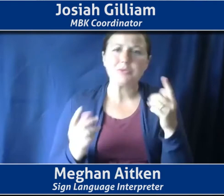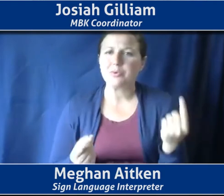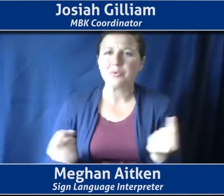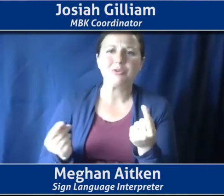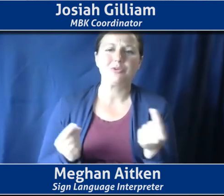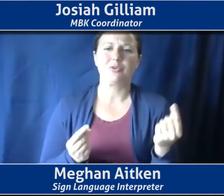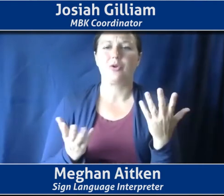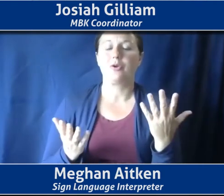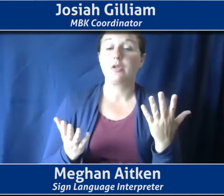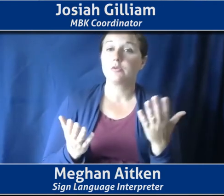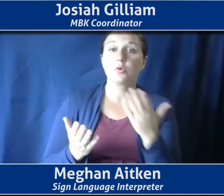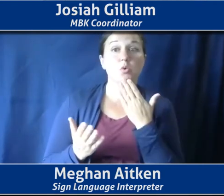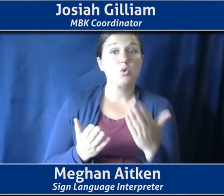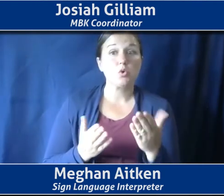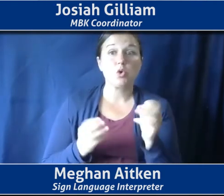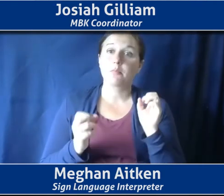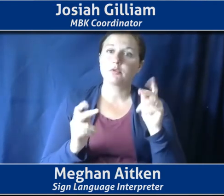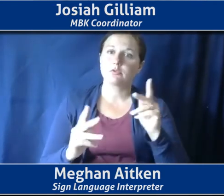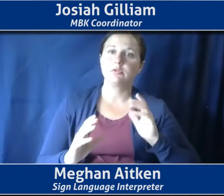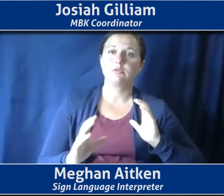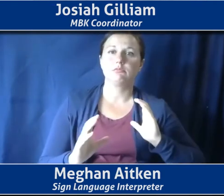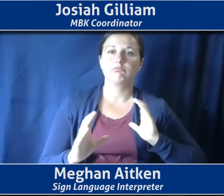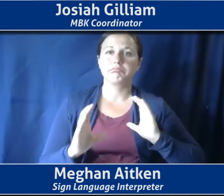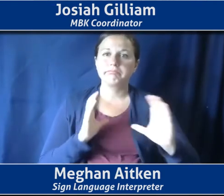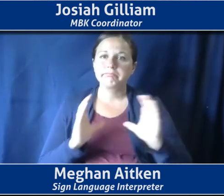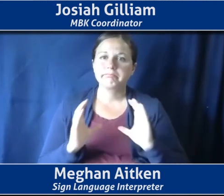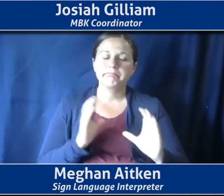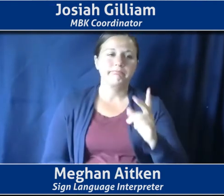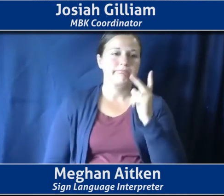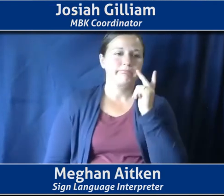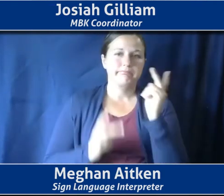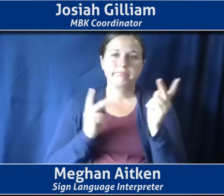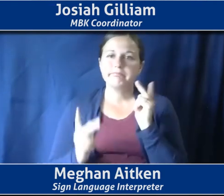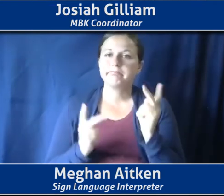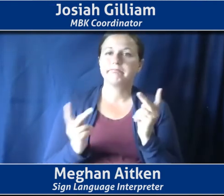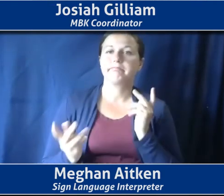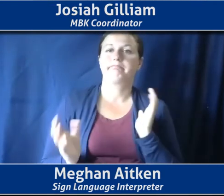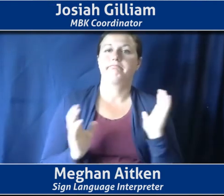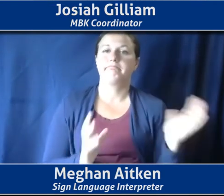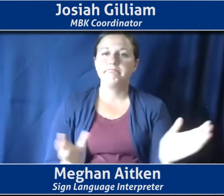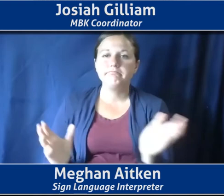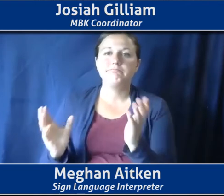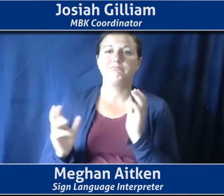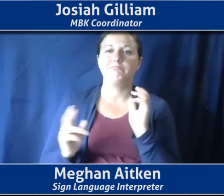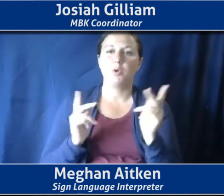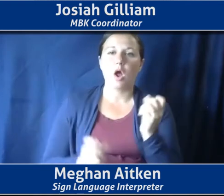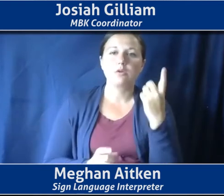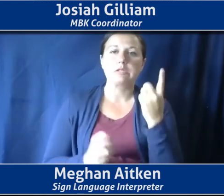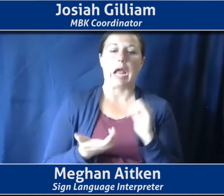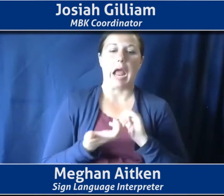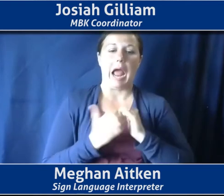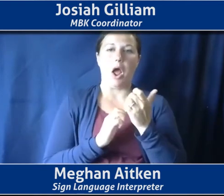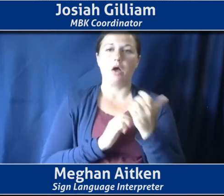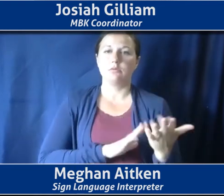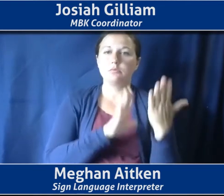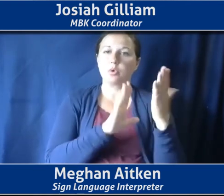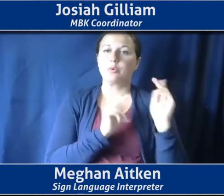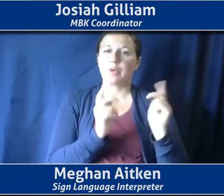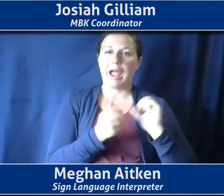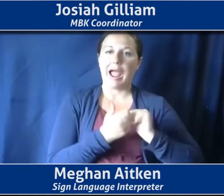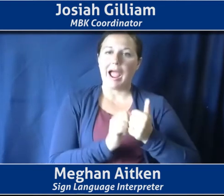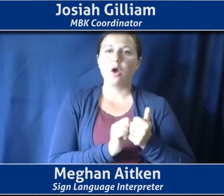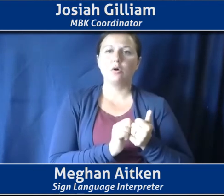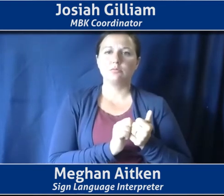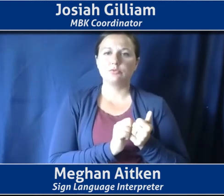refer to their friends neighbors, coworkers, and to able to treat them that they, the way that they want to be treated. It makes a lot of sense because there's a certain amount